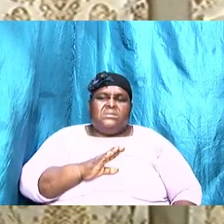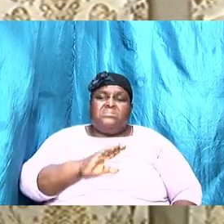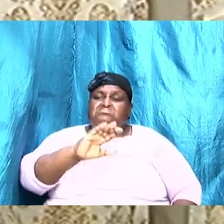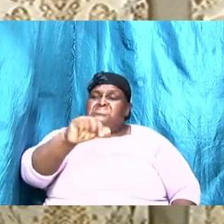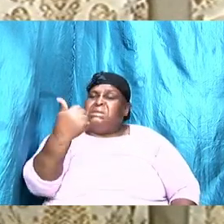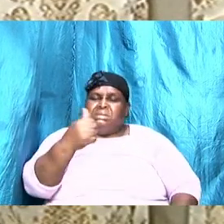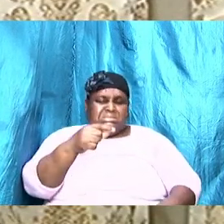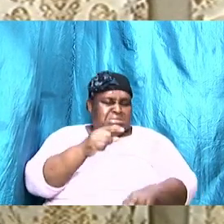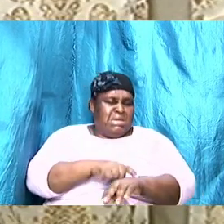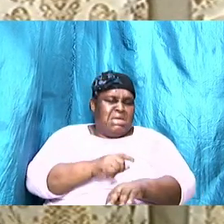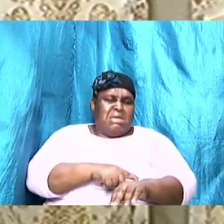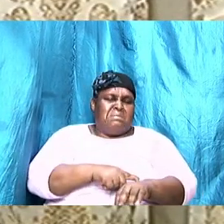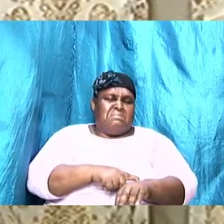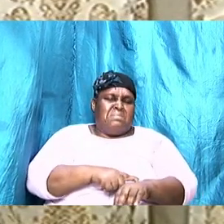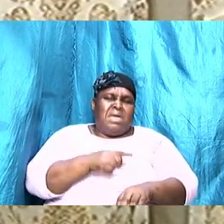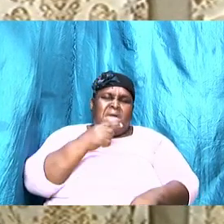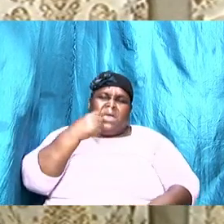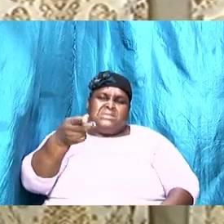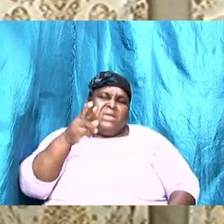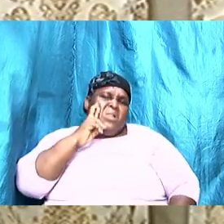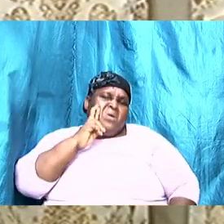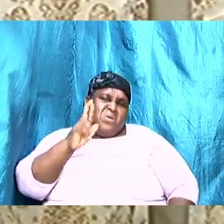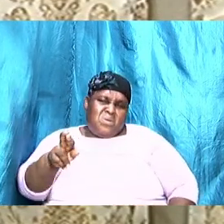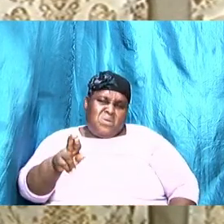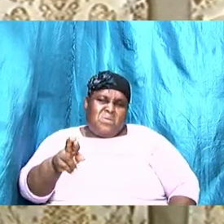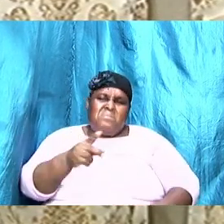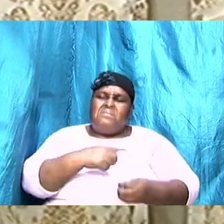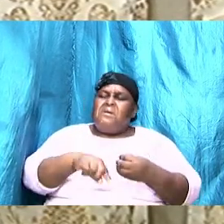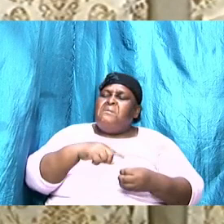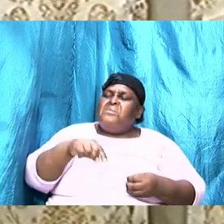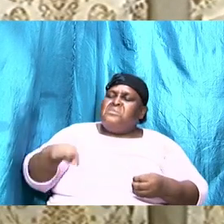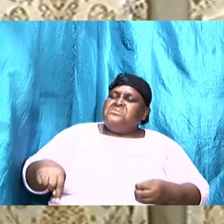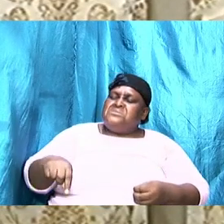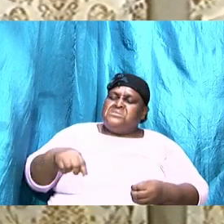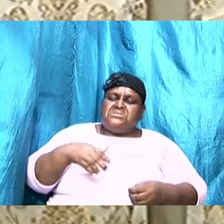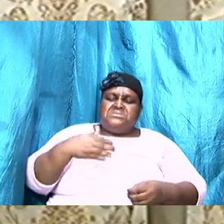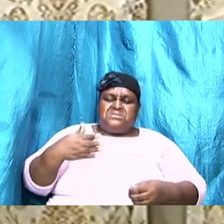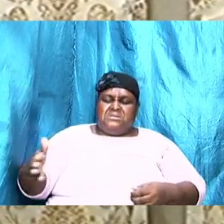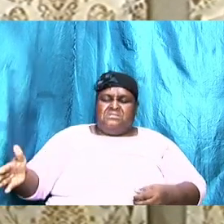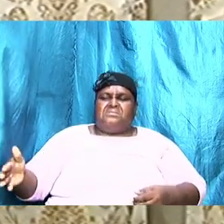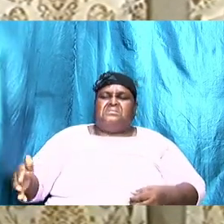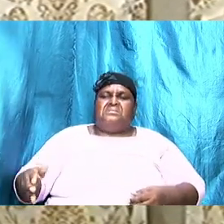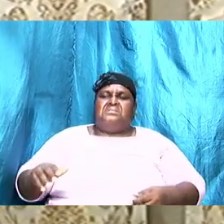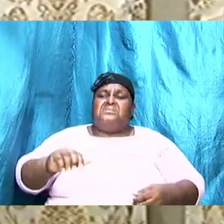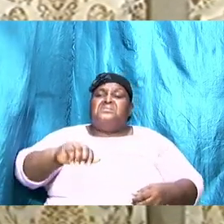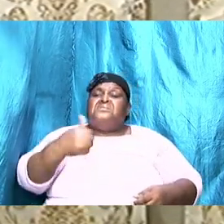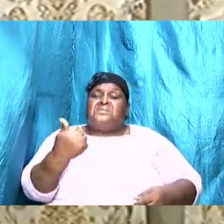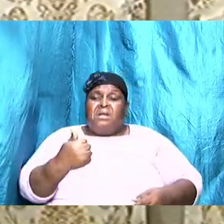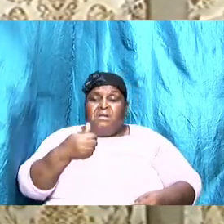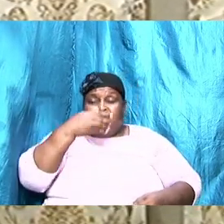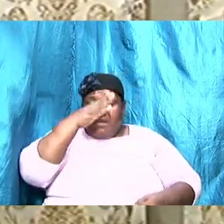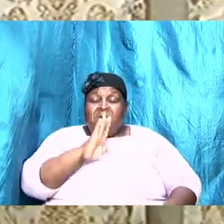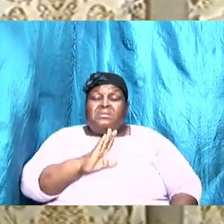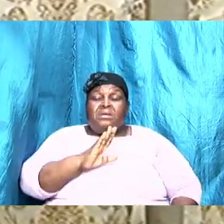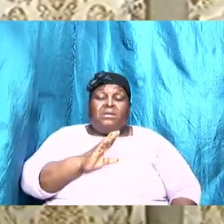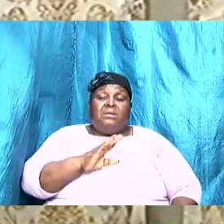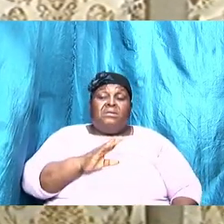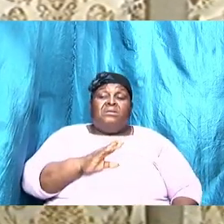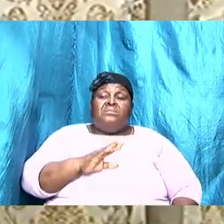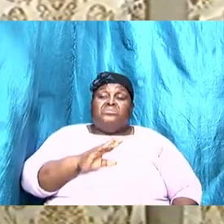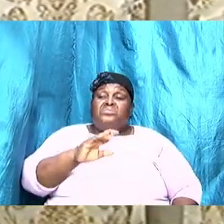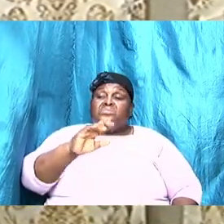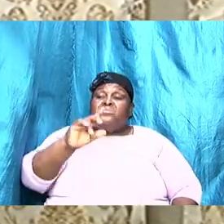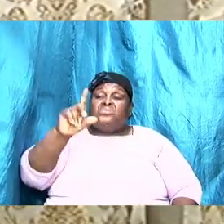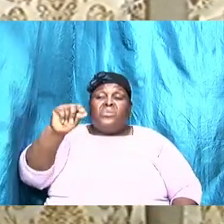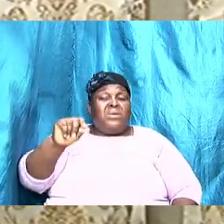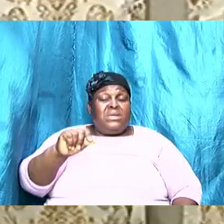times I told her about this thing God is 20 times she have done it